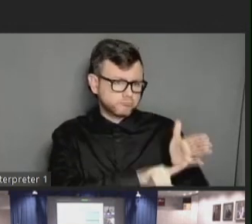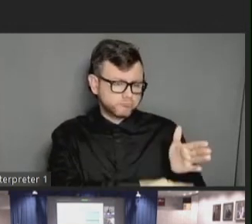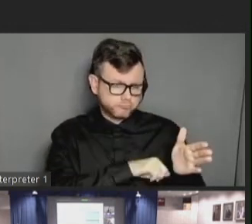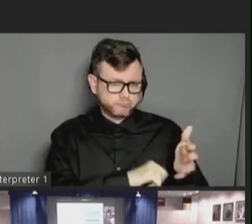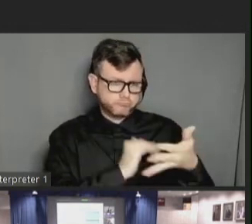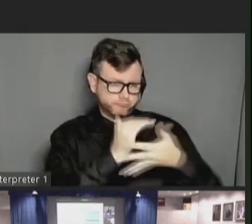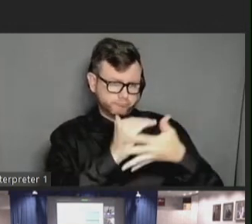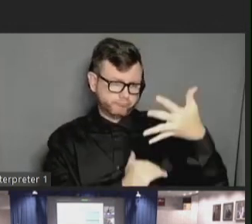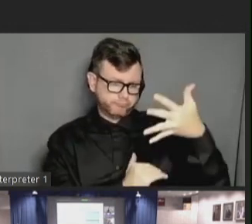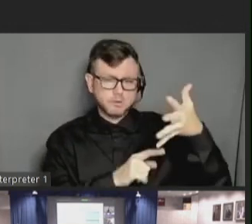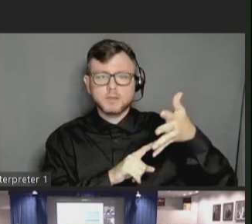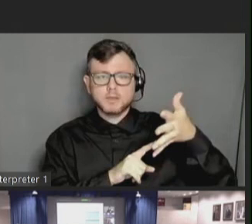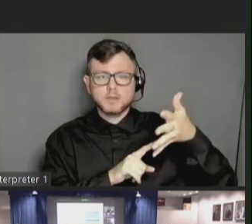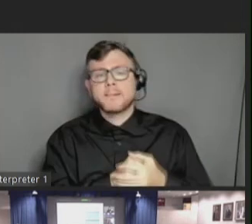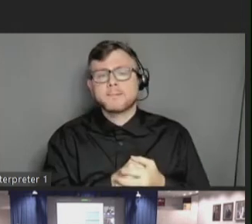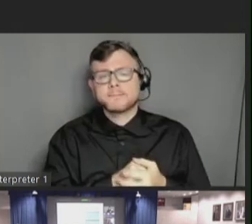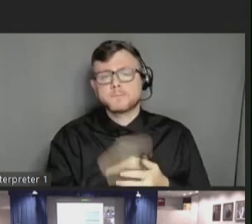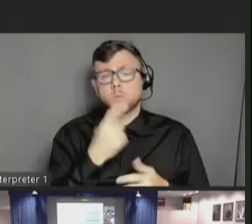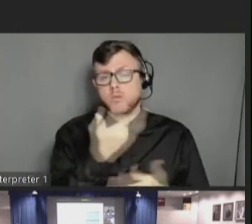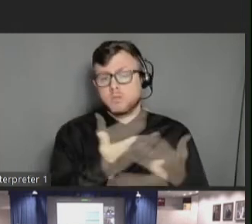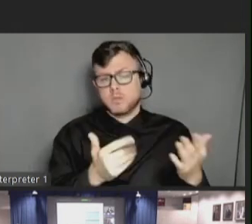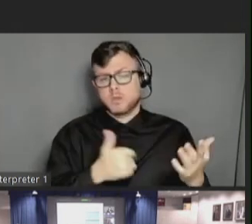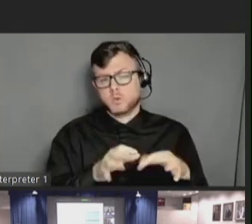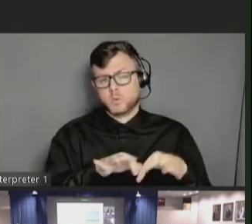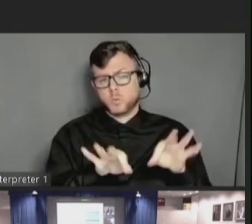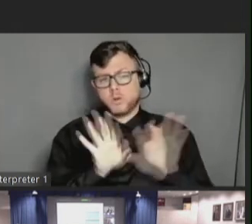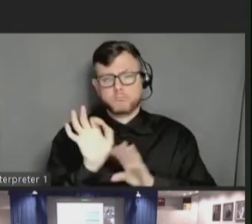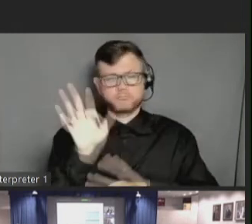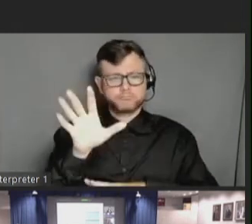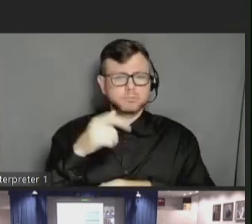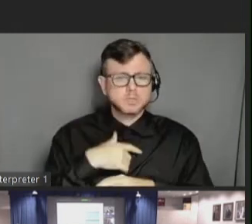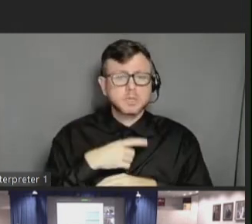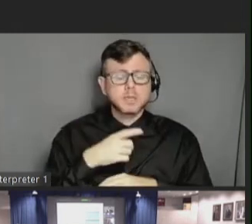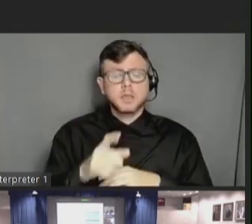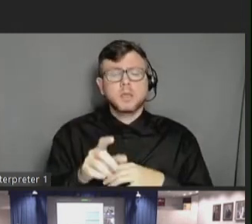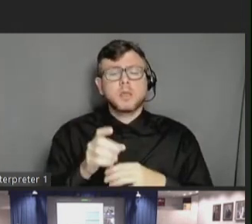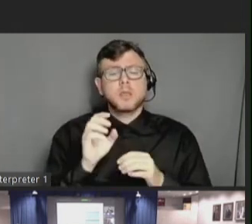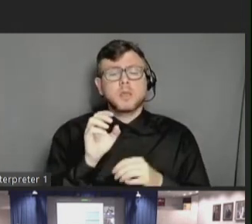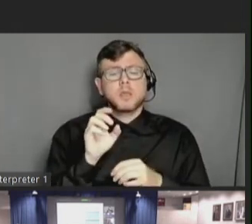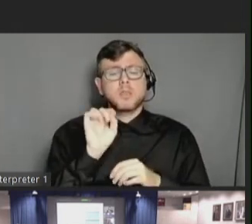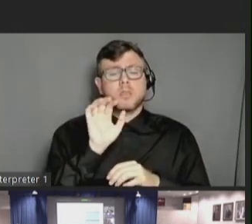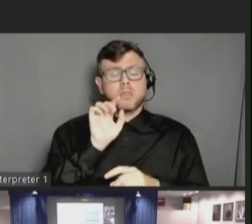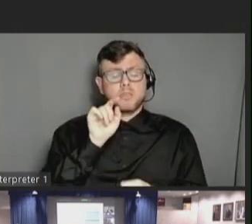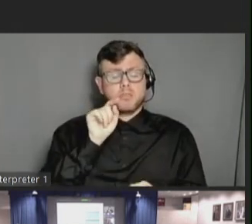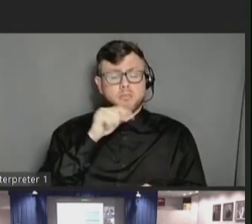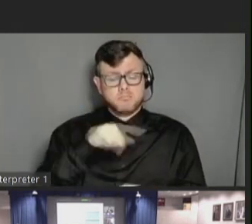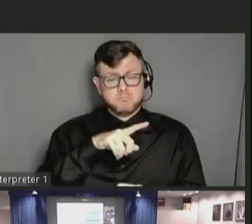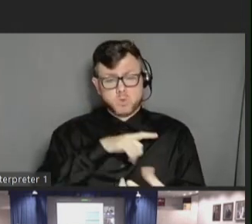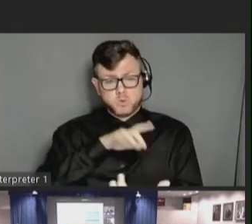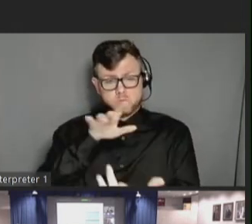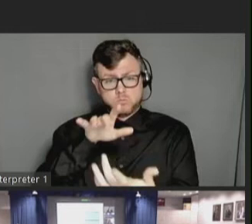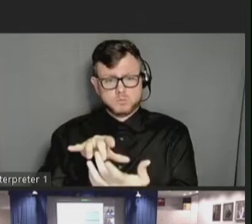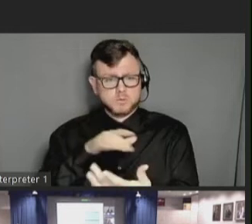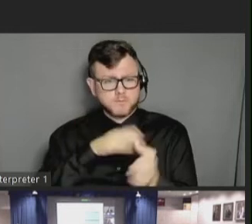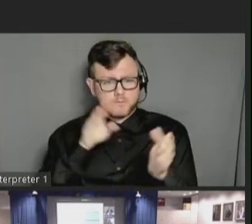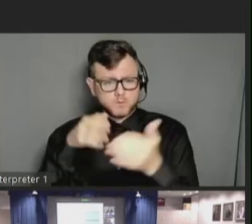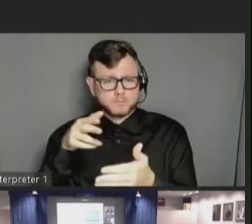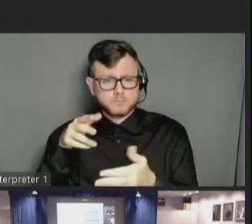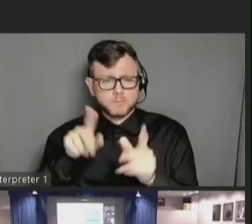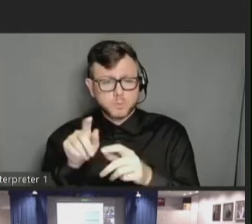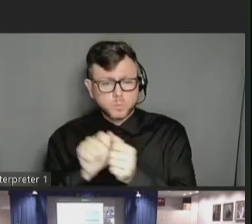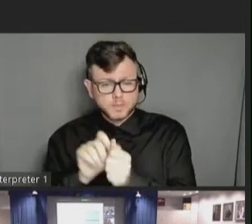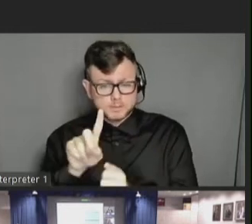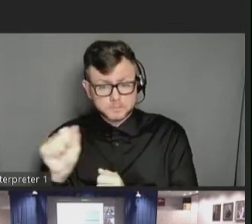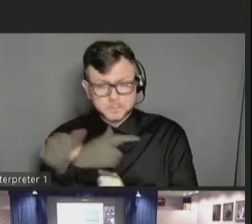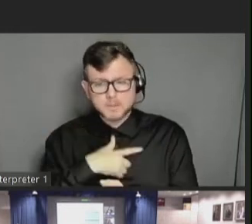thing that I thought was worth mentioning is that in their outreach efforts, they were focused on the people with disabilities, but they